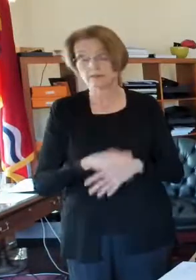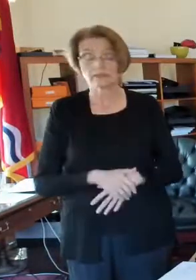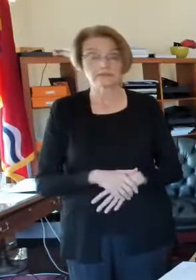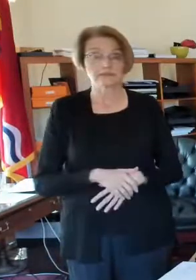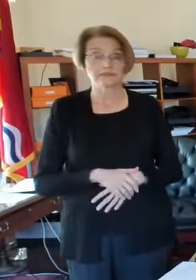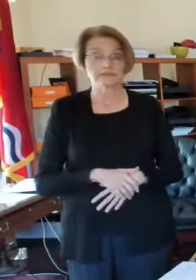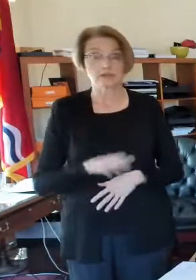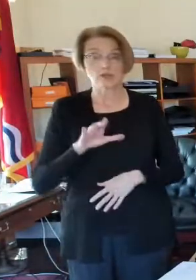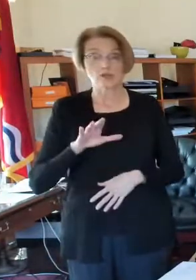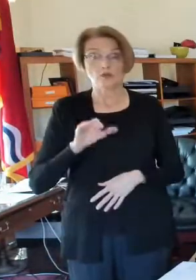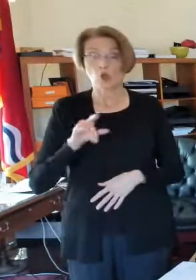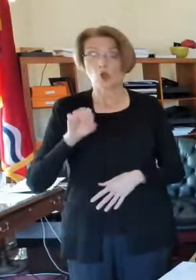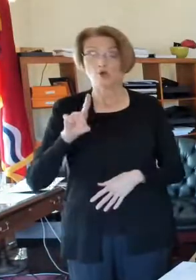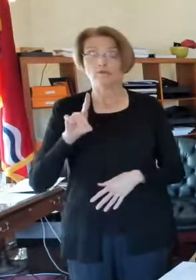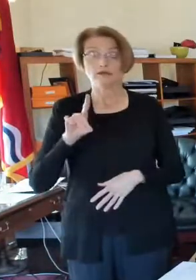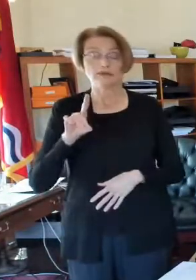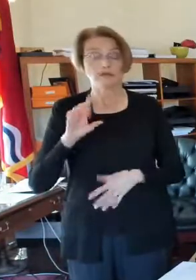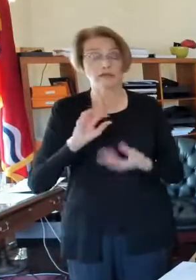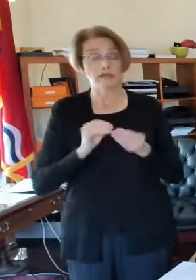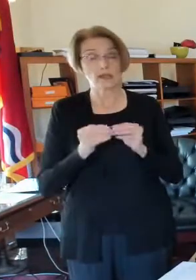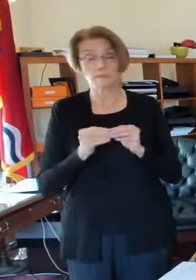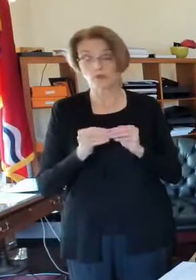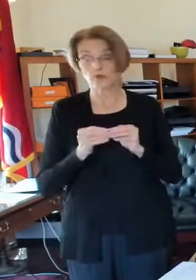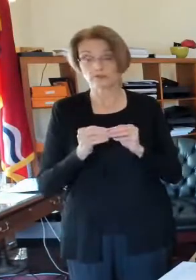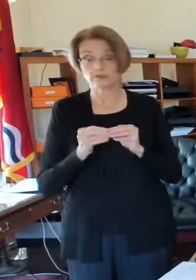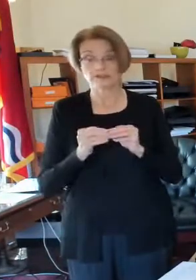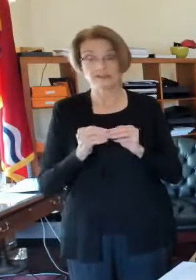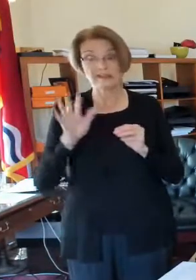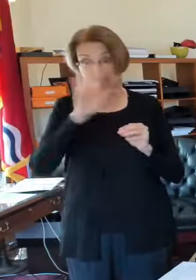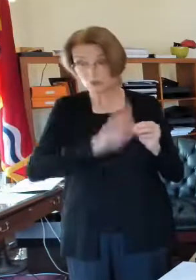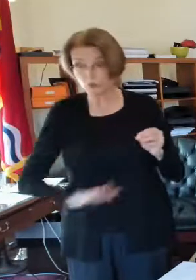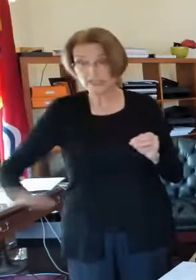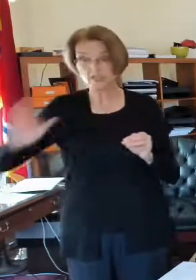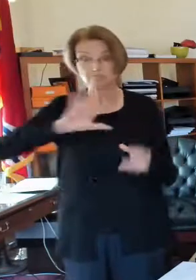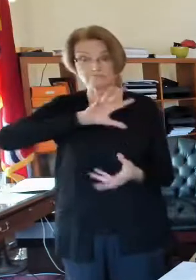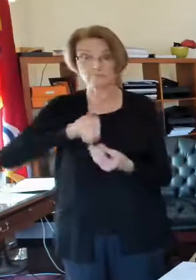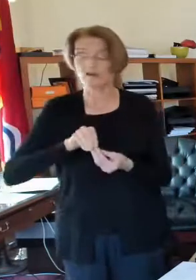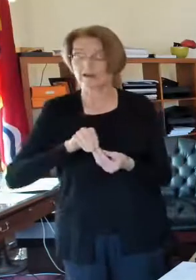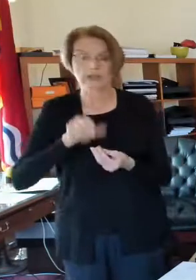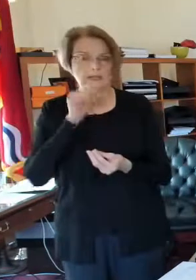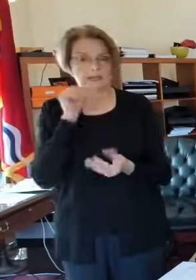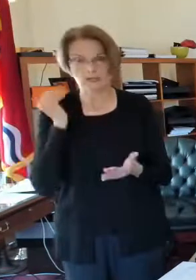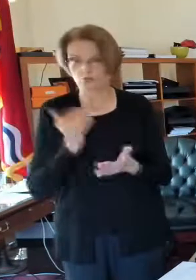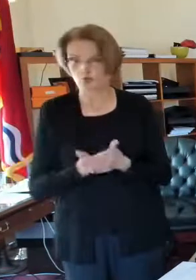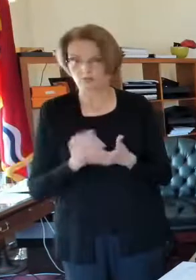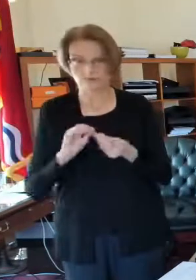Our COVID numbers, the numbers in the region, are really not good.